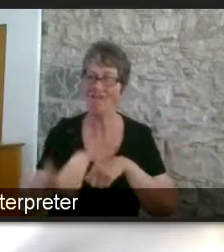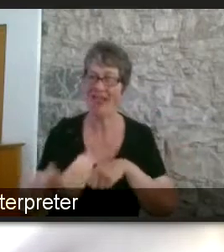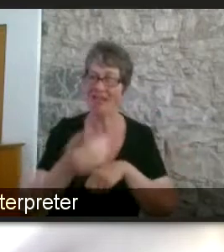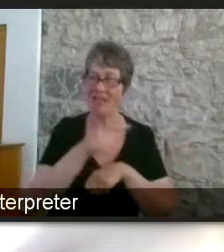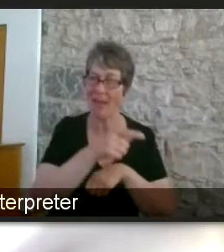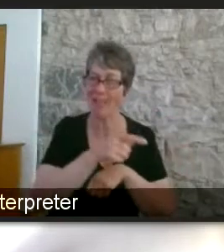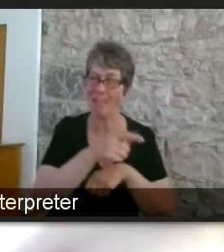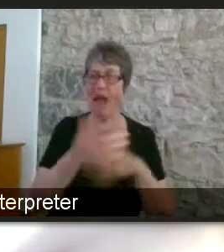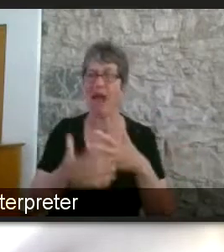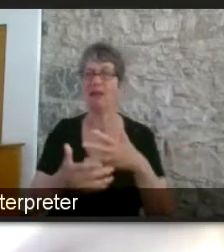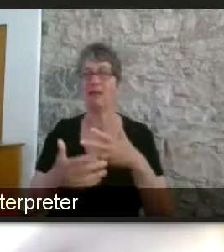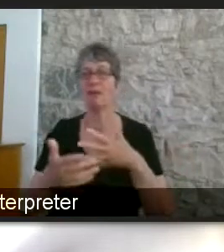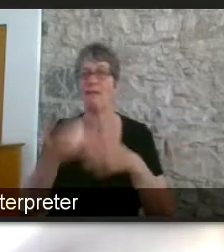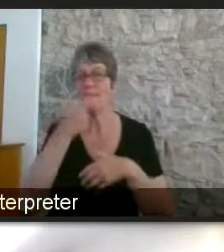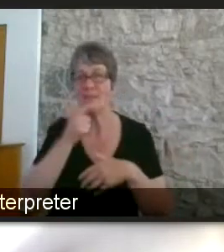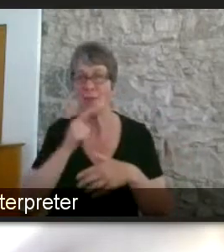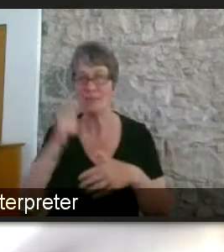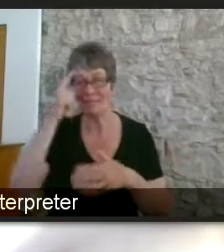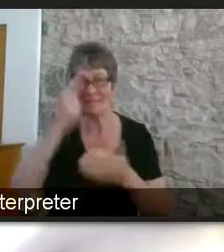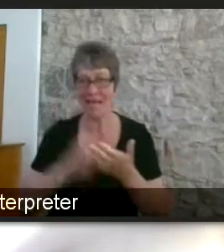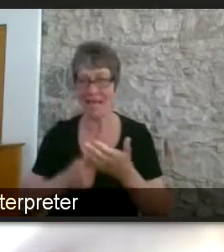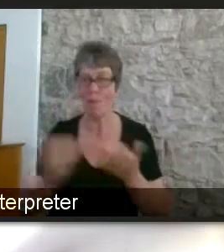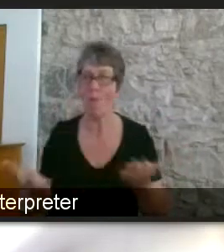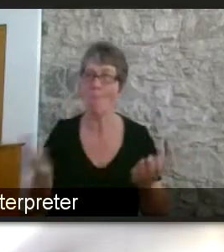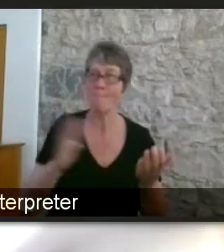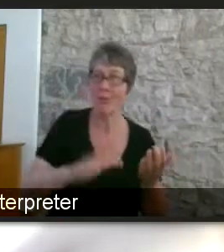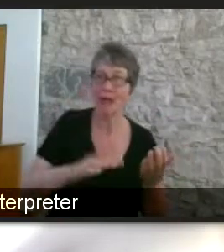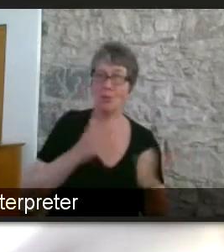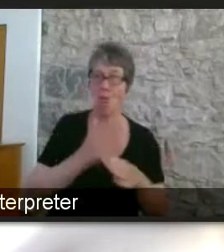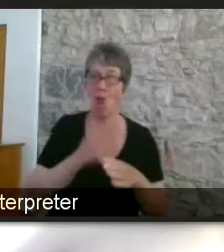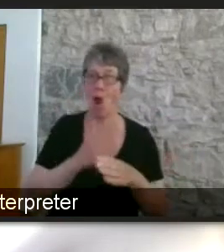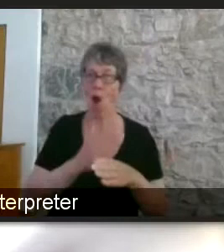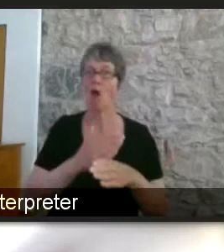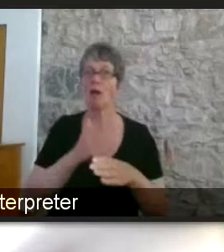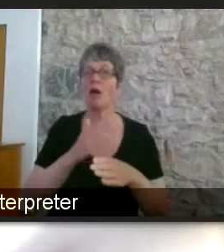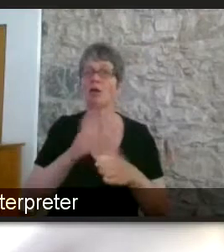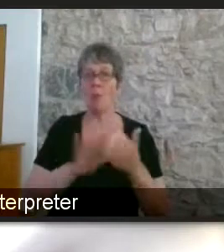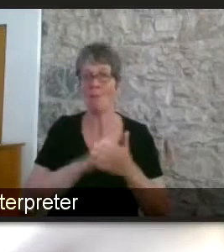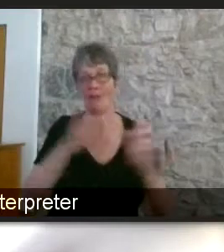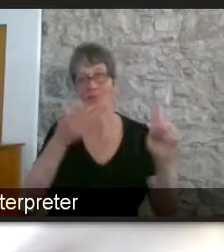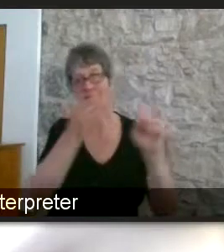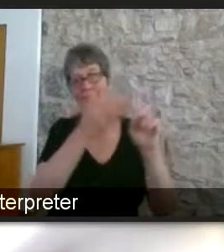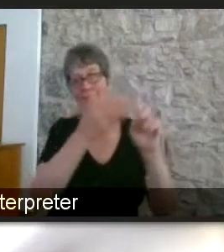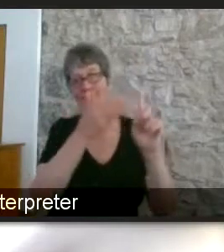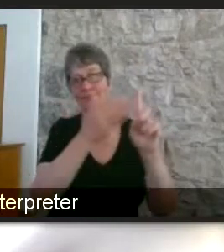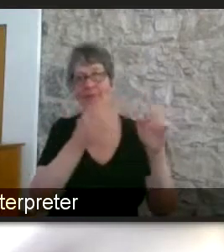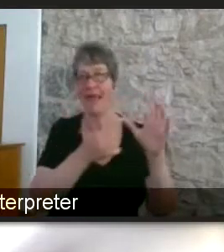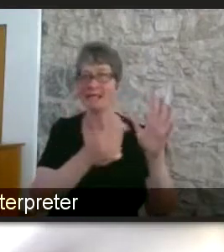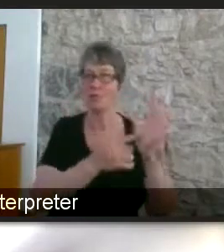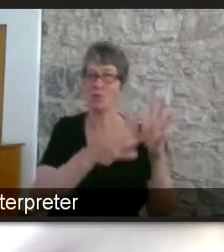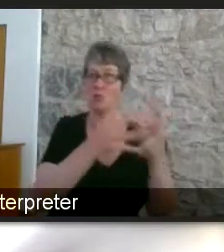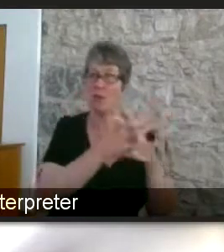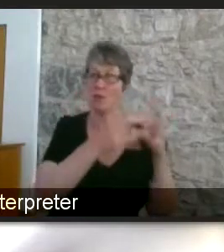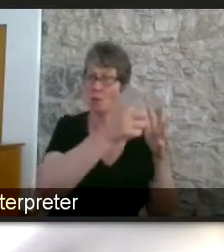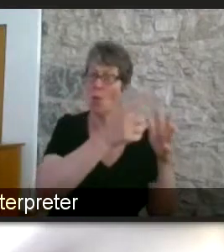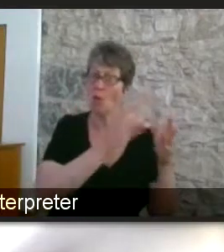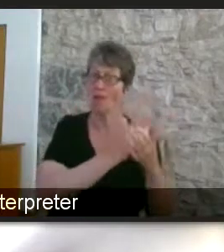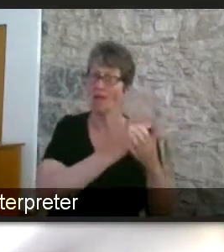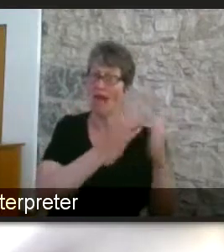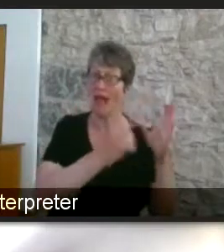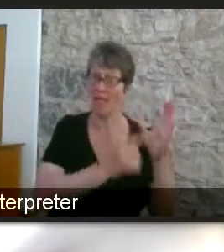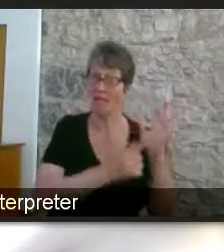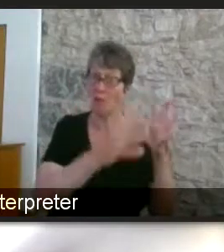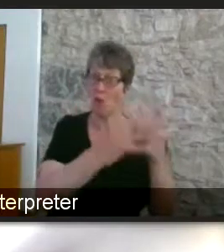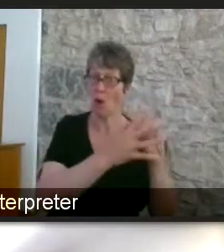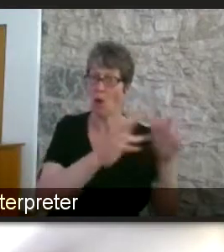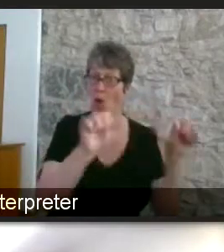so they've had to do a big recruitment drive and get more people in so they're obviously dealing with a lack of staff as well but i do find a lot